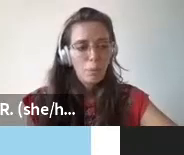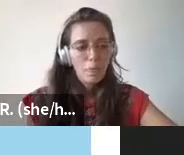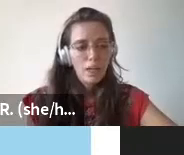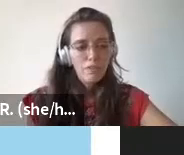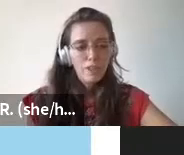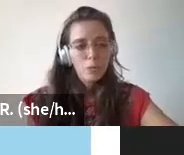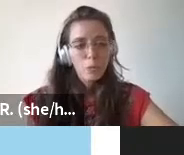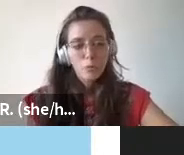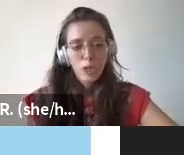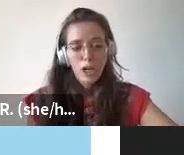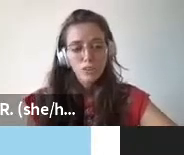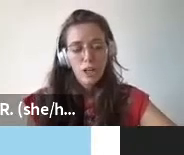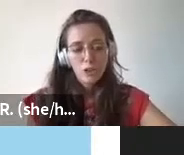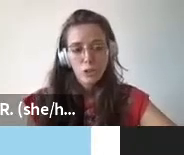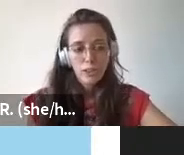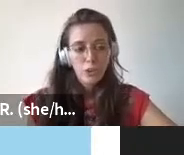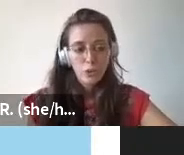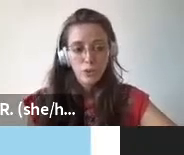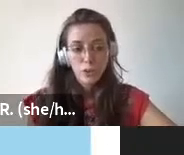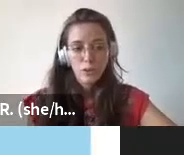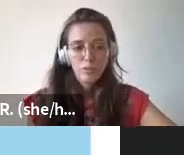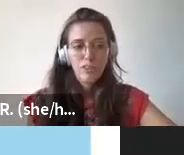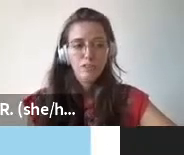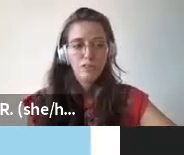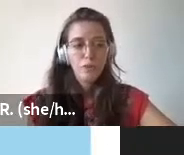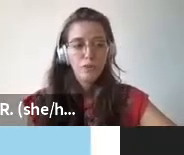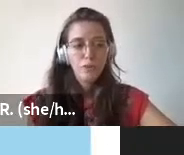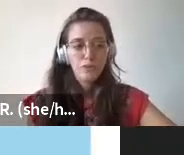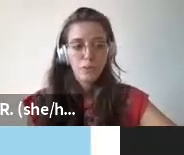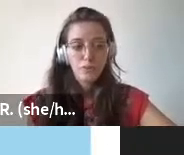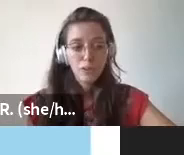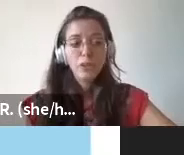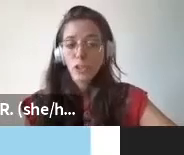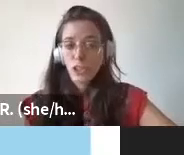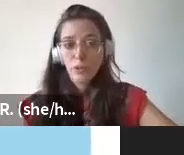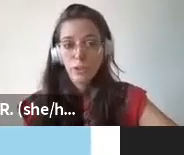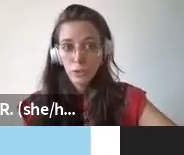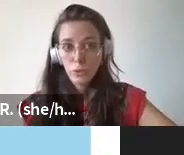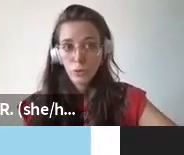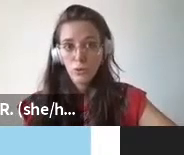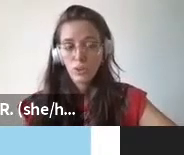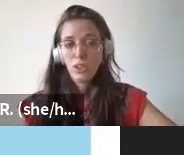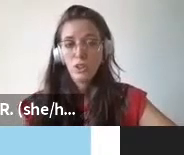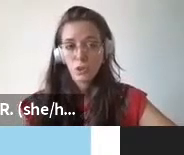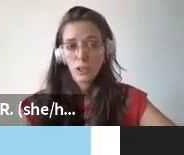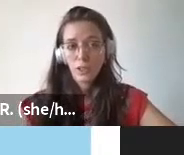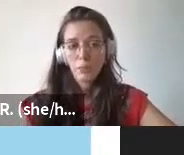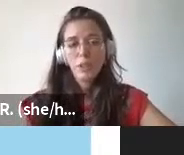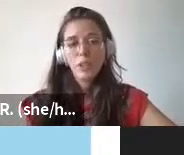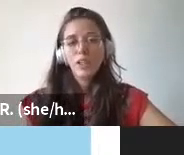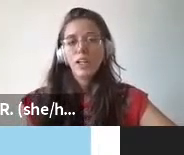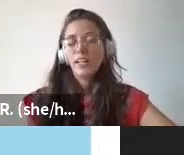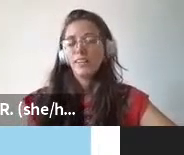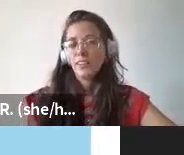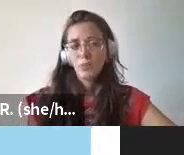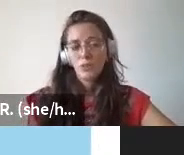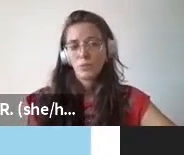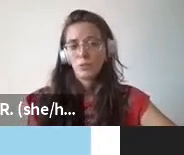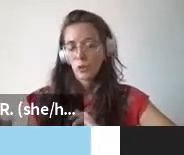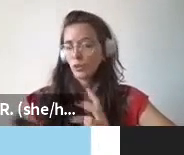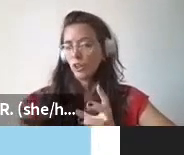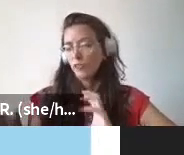um facebook blocked australian users from being view from viewing or sharing news in australia